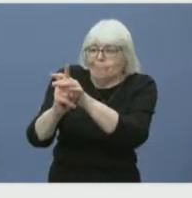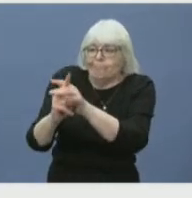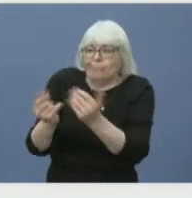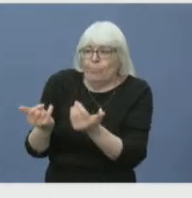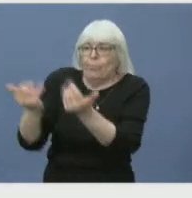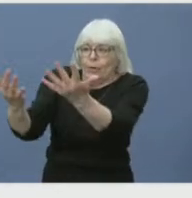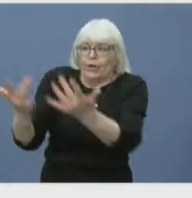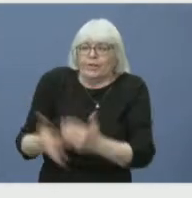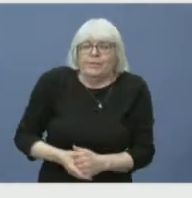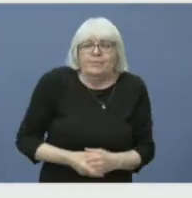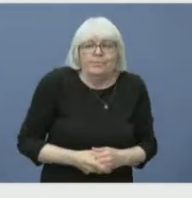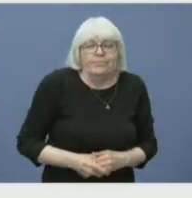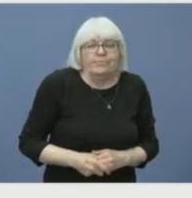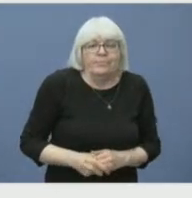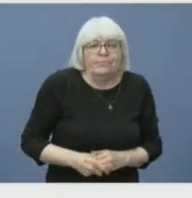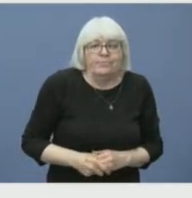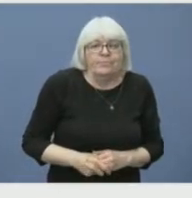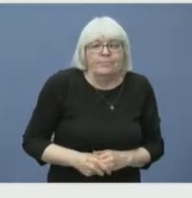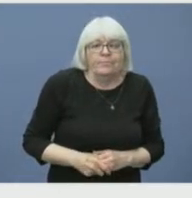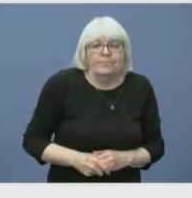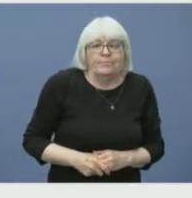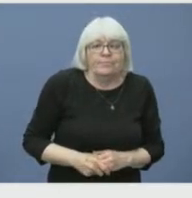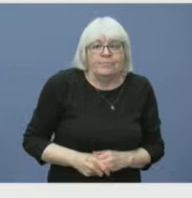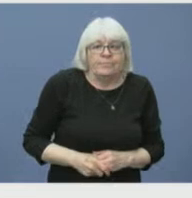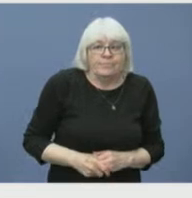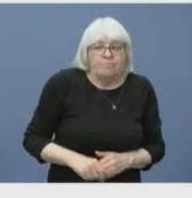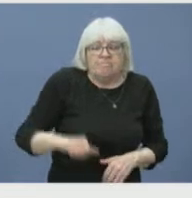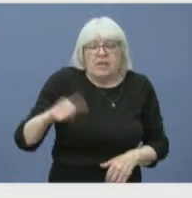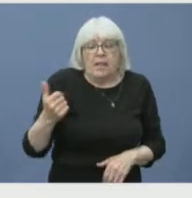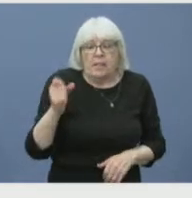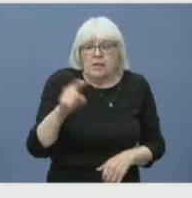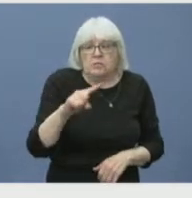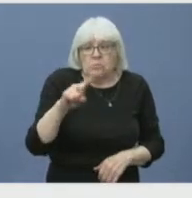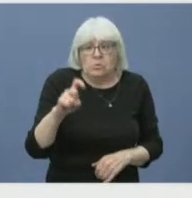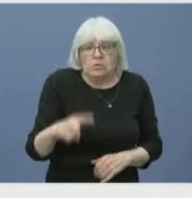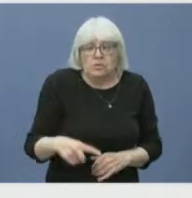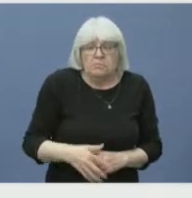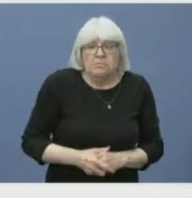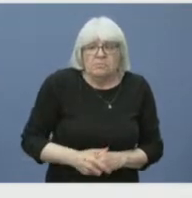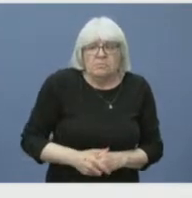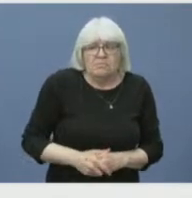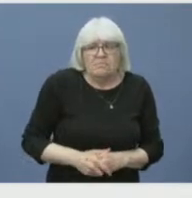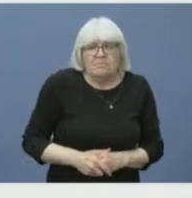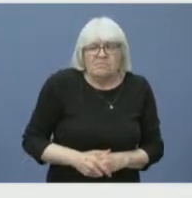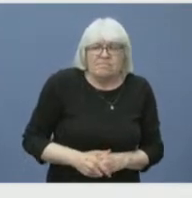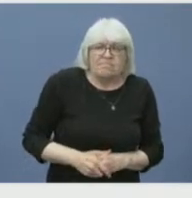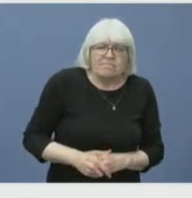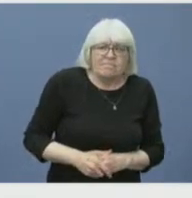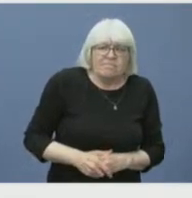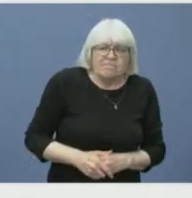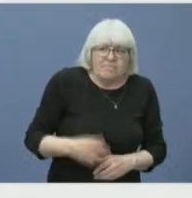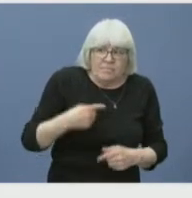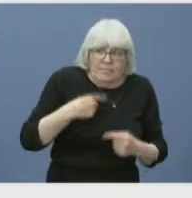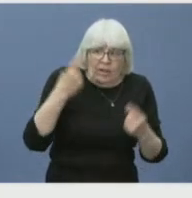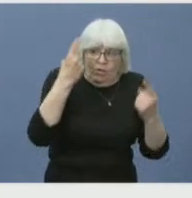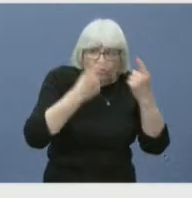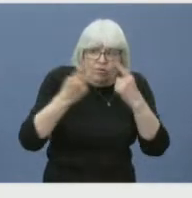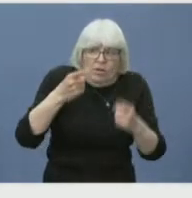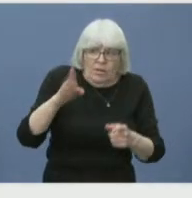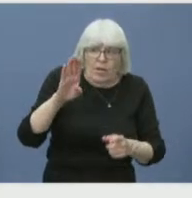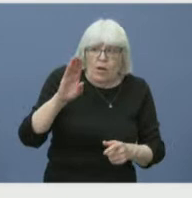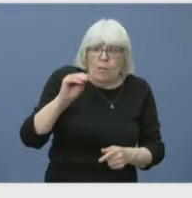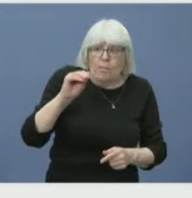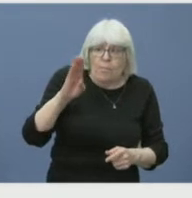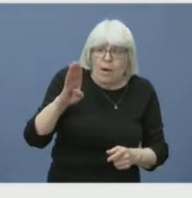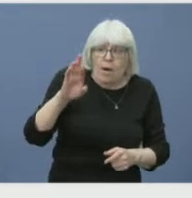Go ahead with your follow up, Blair. Yeah, I realize Bob Robichaux isn't on this call today, but I was just wondering, we're seeing air quality alerts from as far